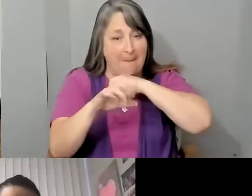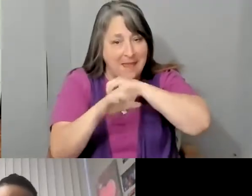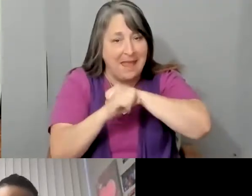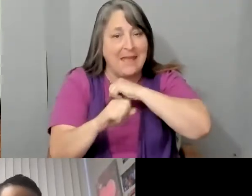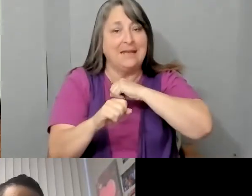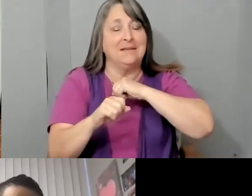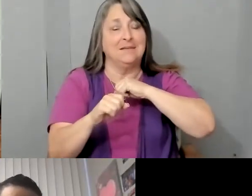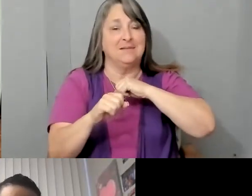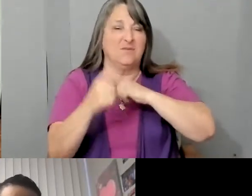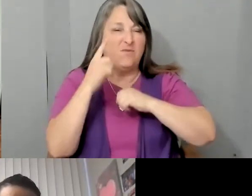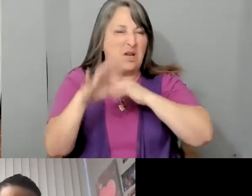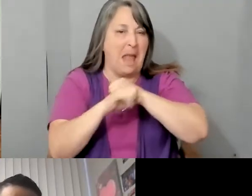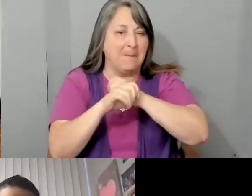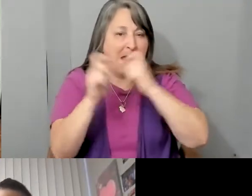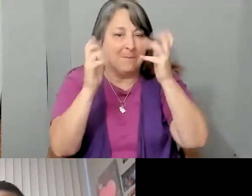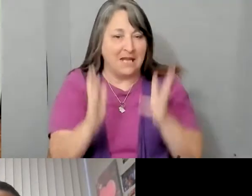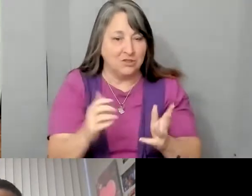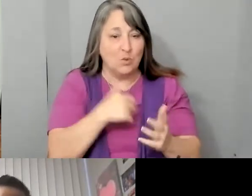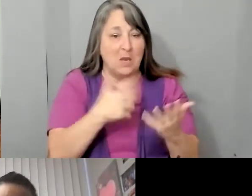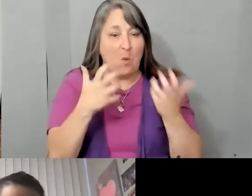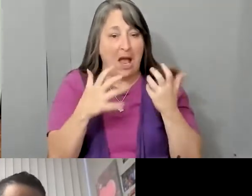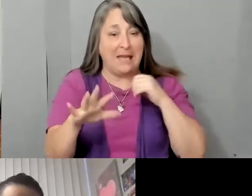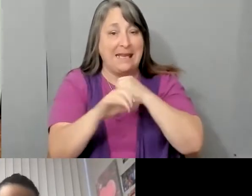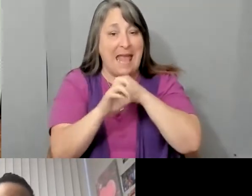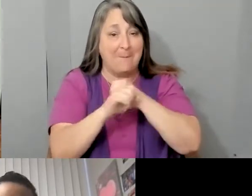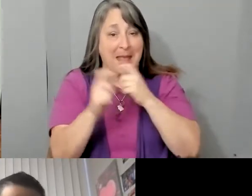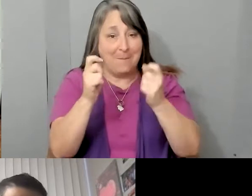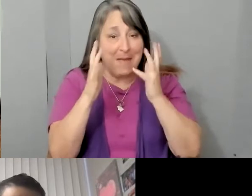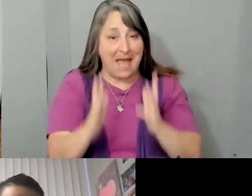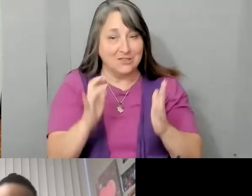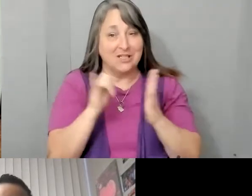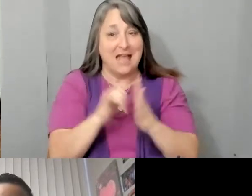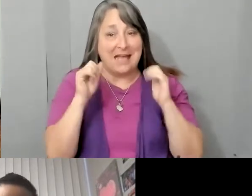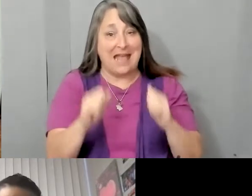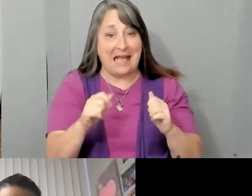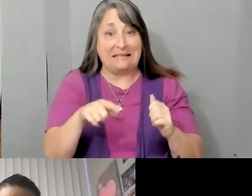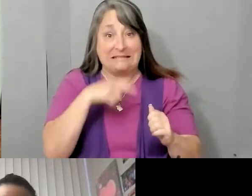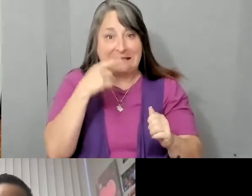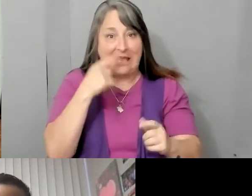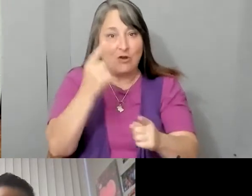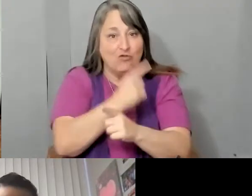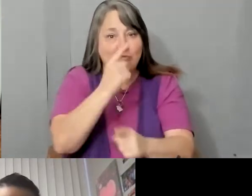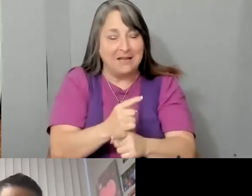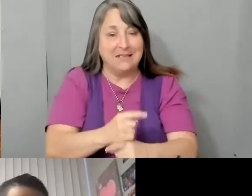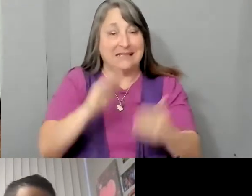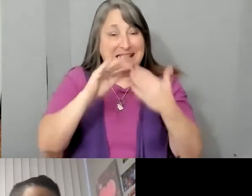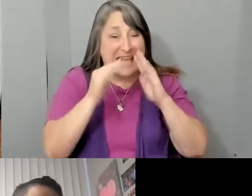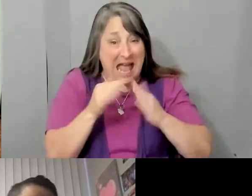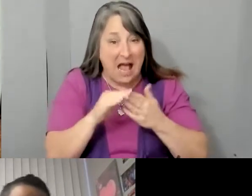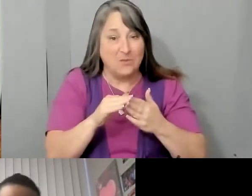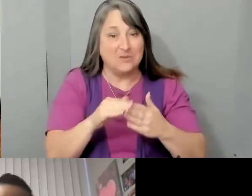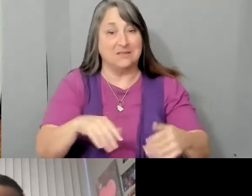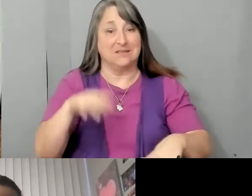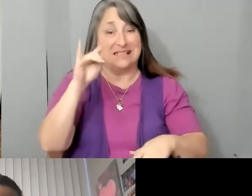managers. Because what we want is campaign managers that can pronounce the towns, the cities, that know the areas, that know the